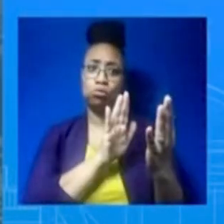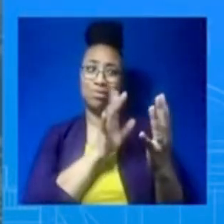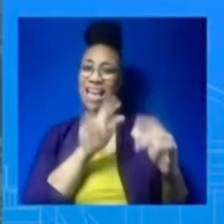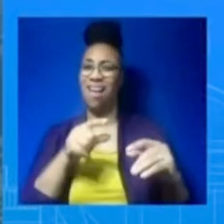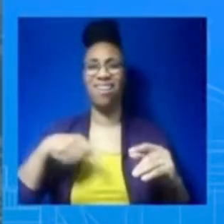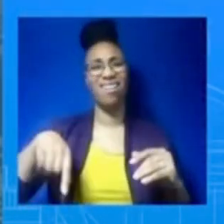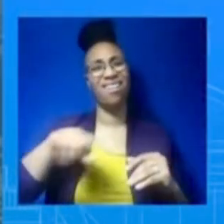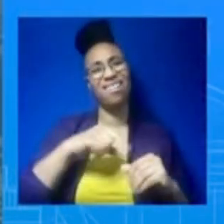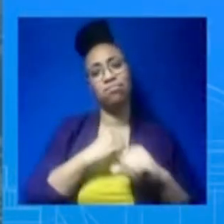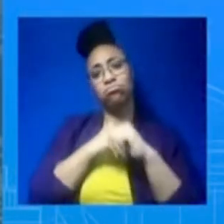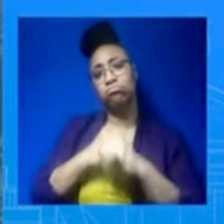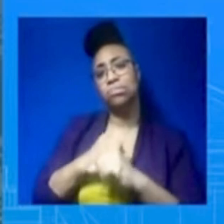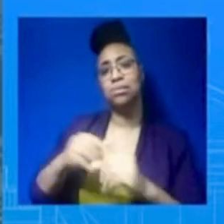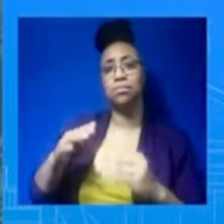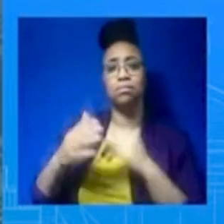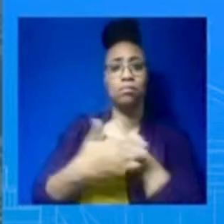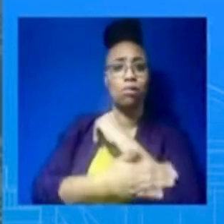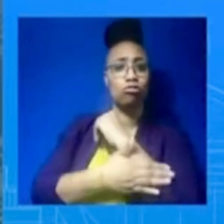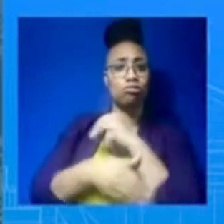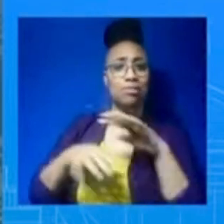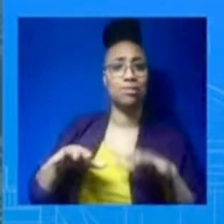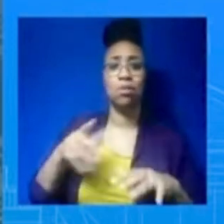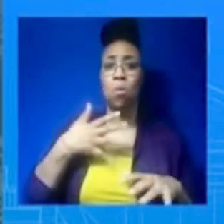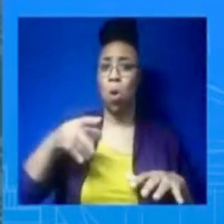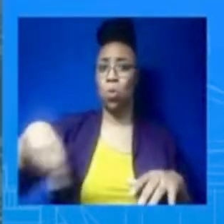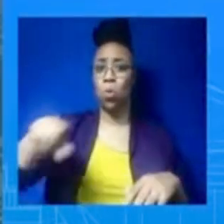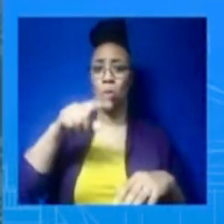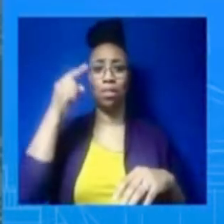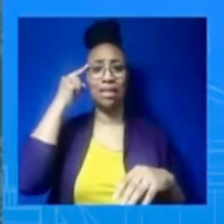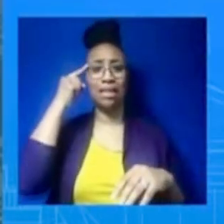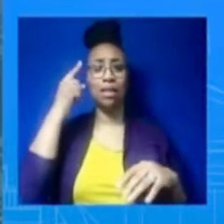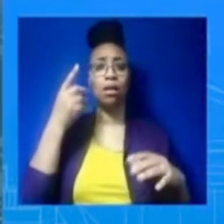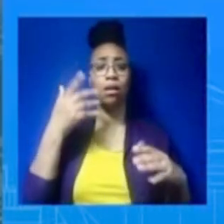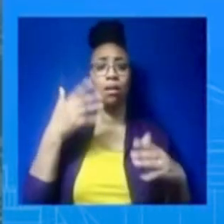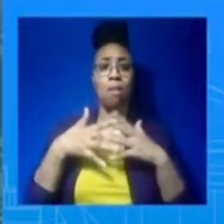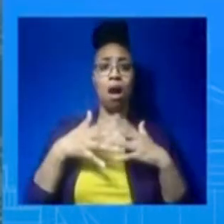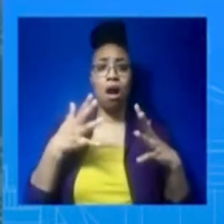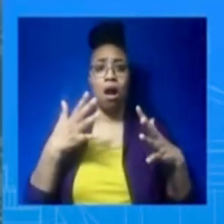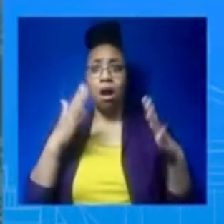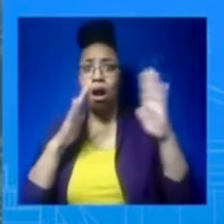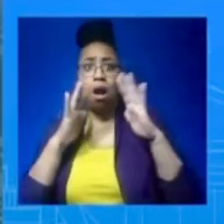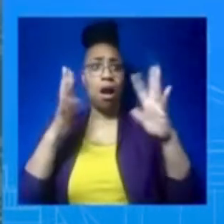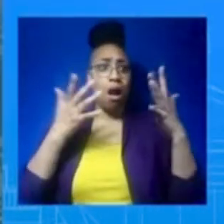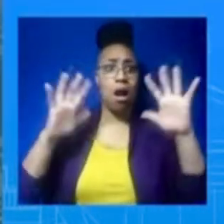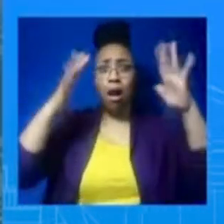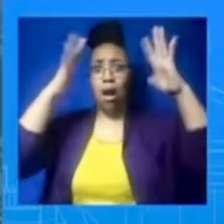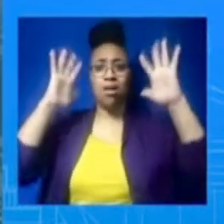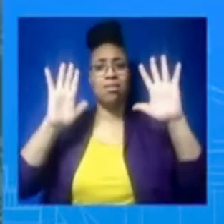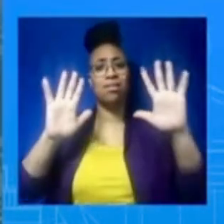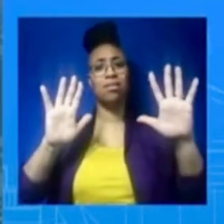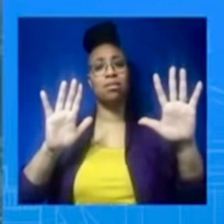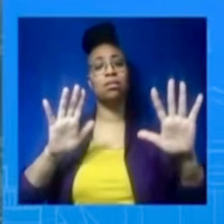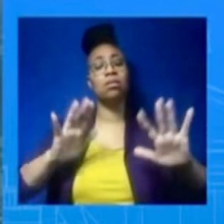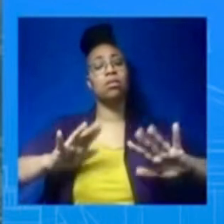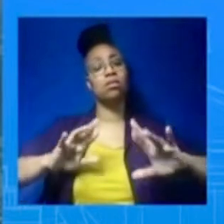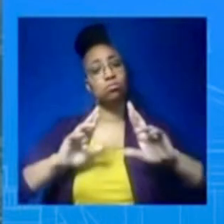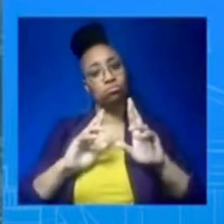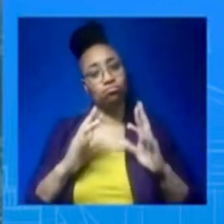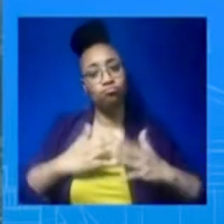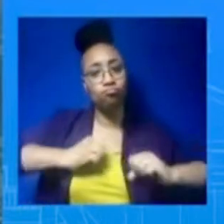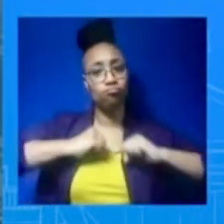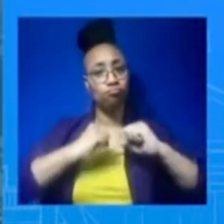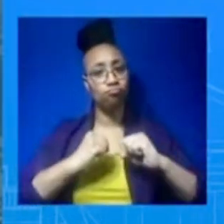comfort and confidence. But the President wants to make sure that as we go forward, we do so smartly and we do so